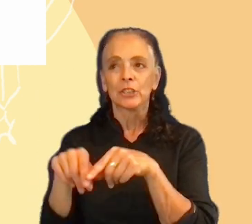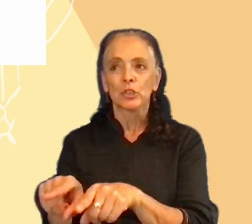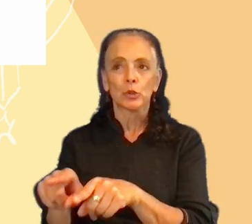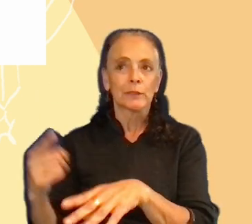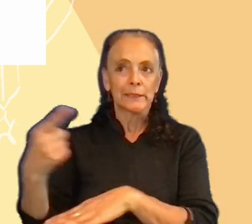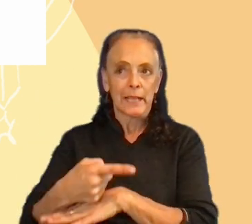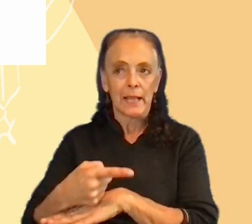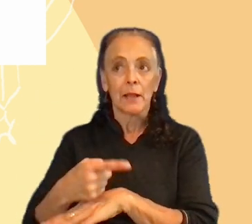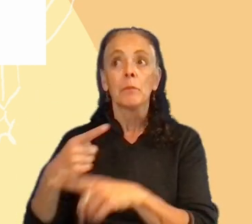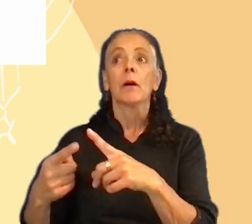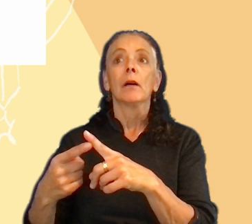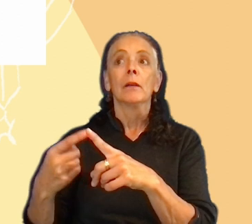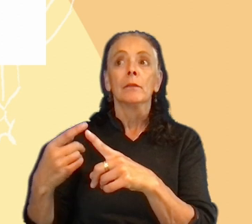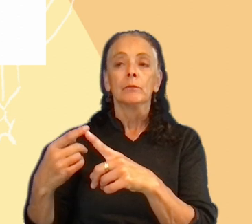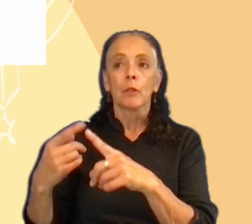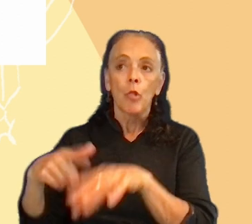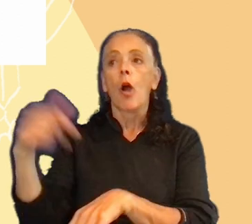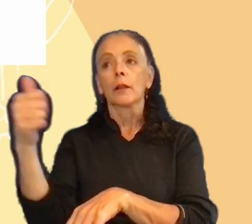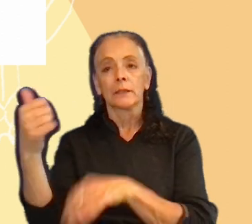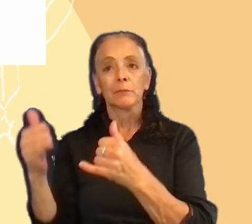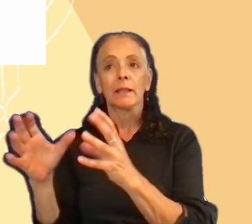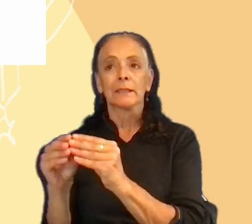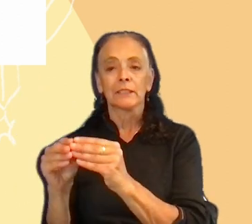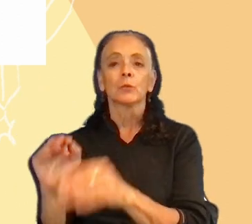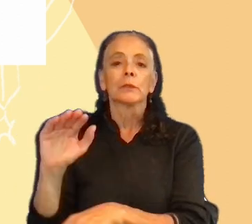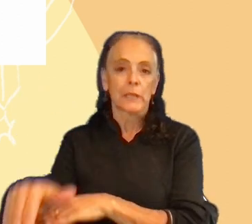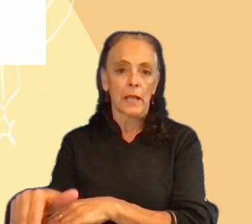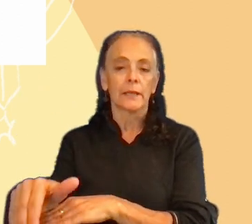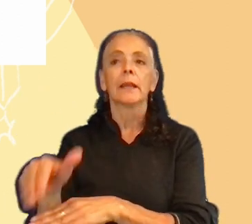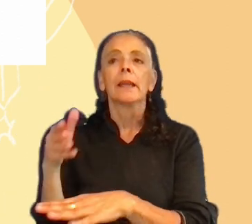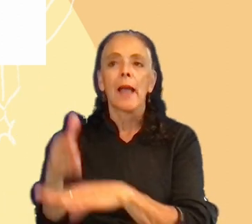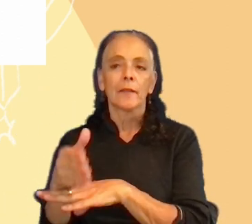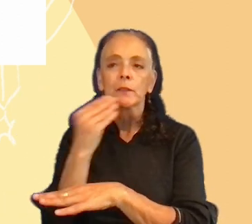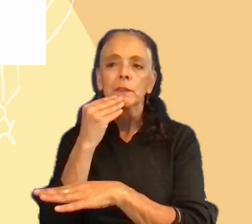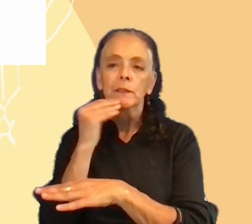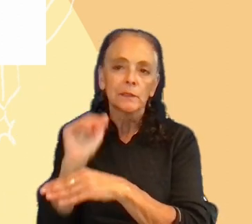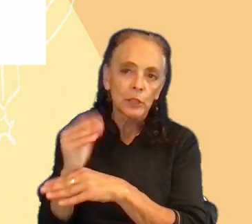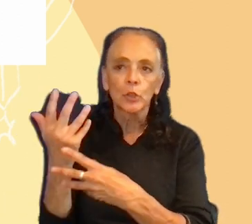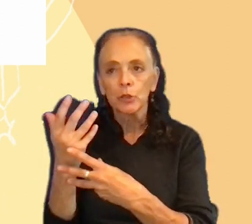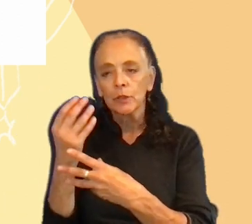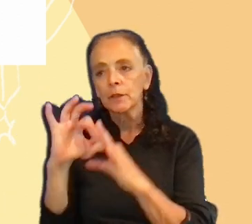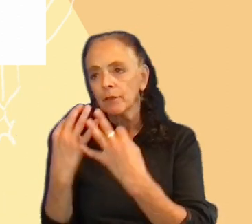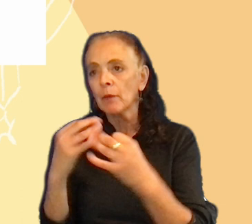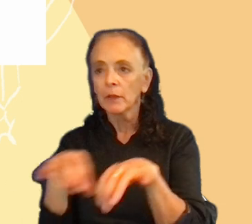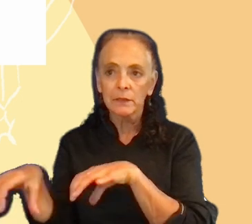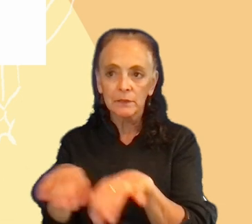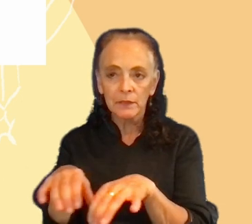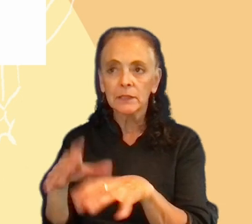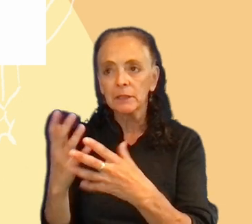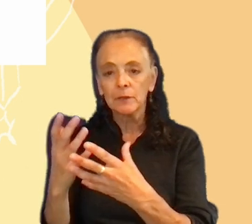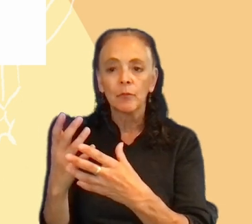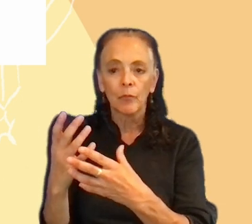most significant play session was at night, after dinner and family activity. So, they would